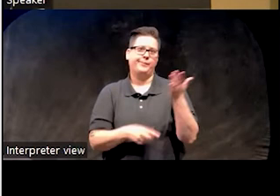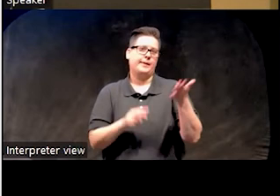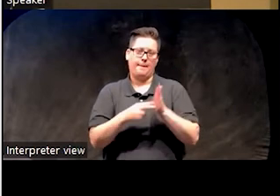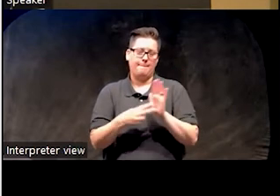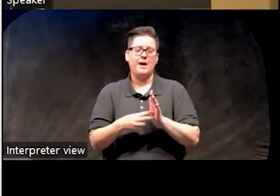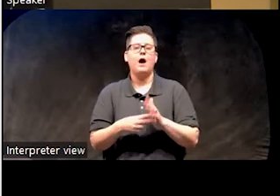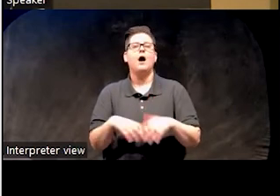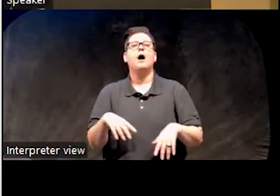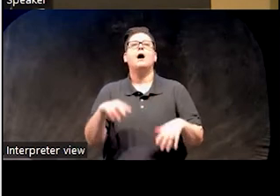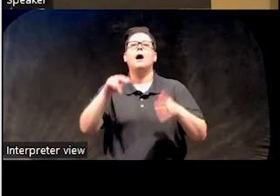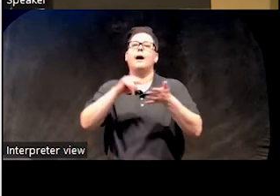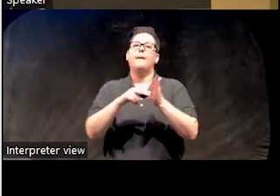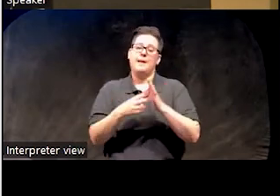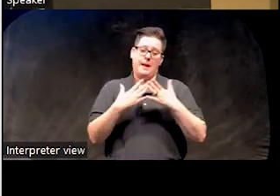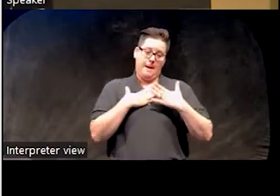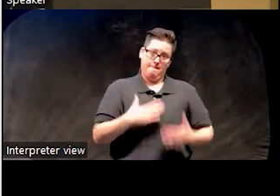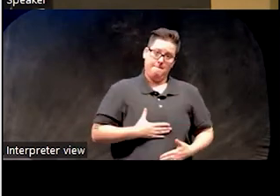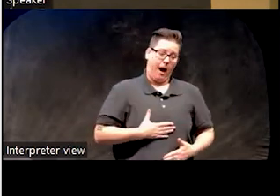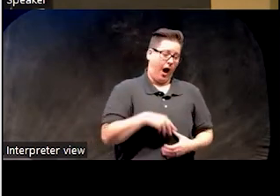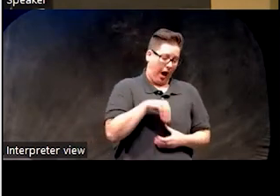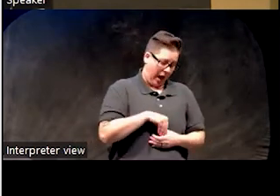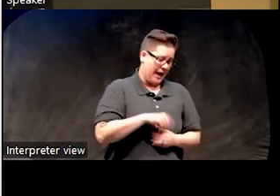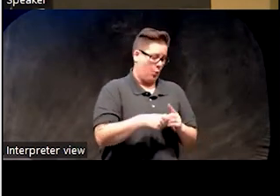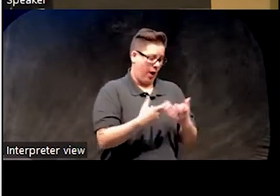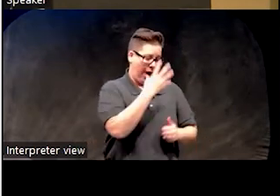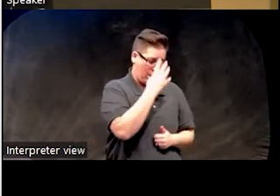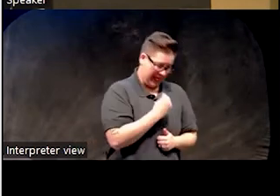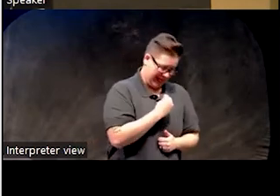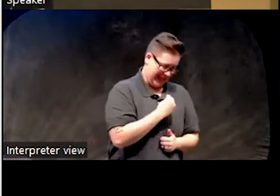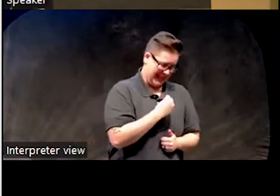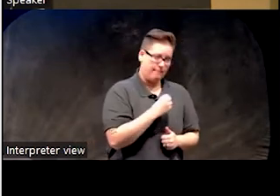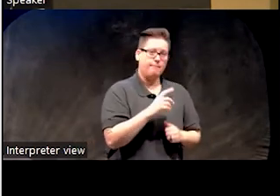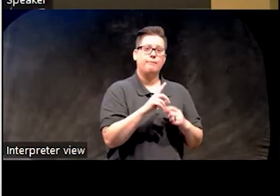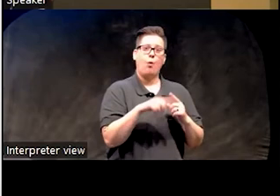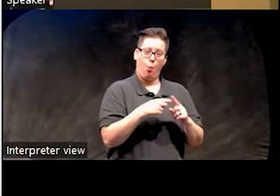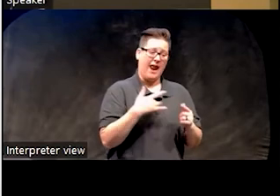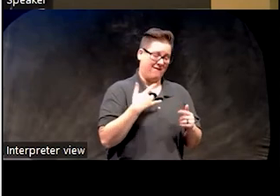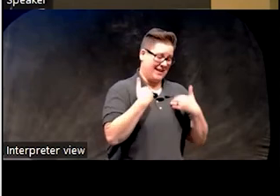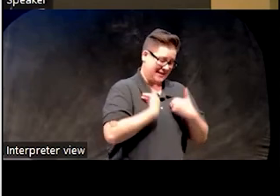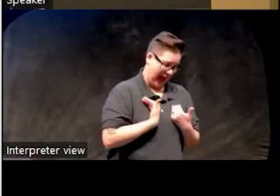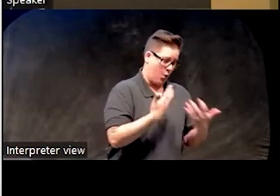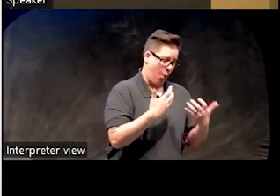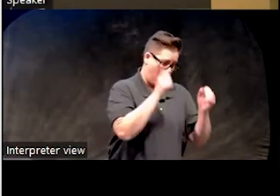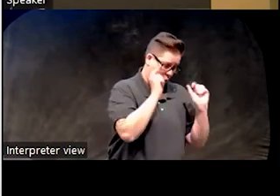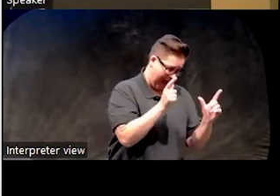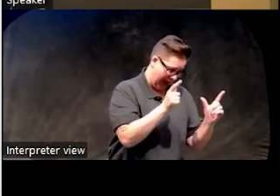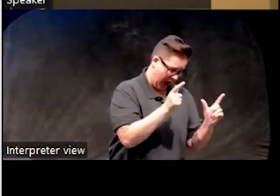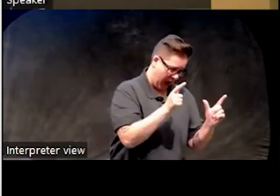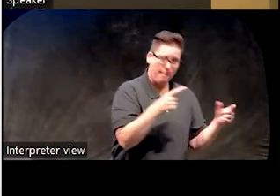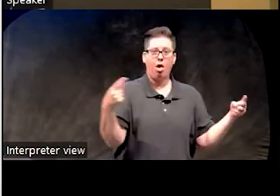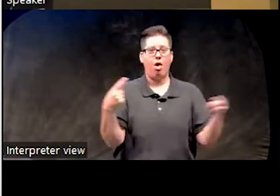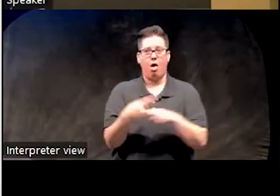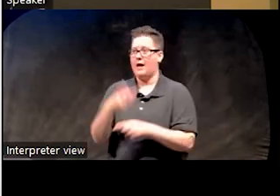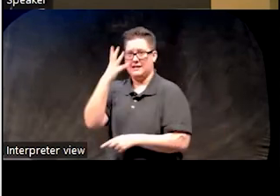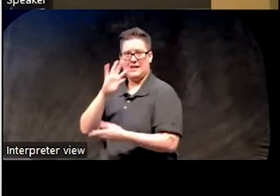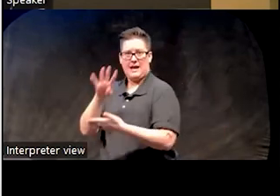it's a mismatch between your body's intrinsic sleep rhythm, or when your body mostly feels tired and wants to wake up on its own and